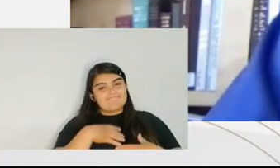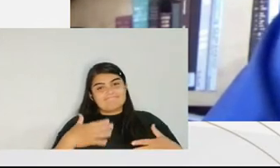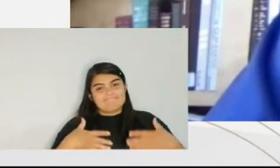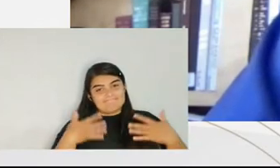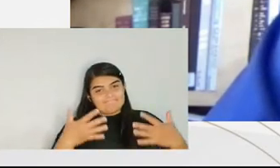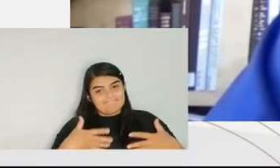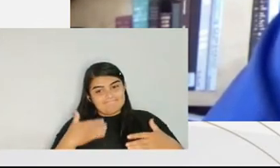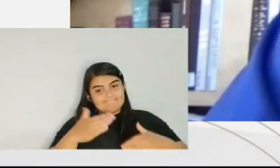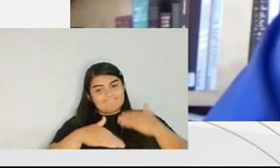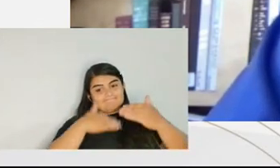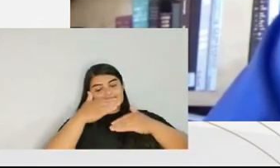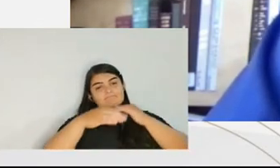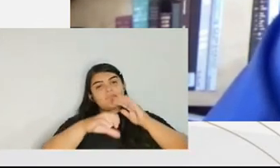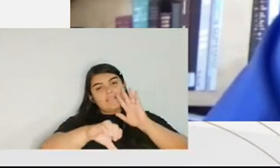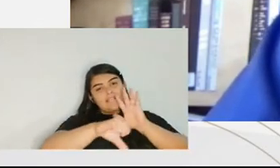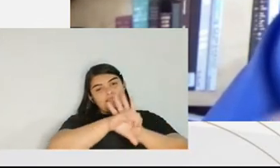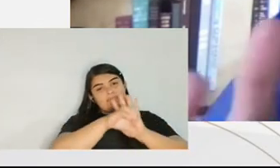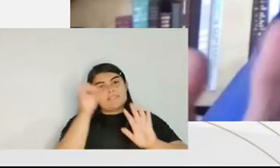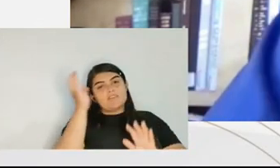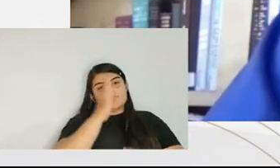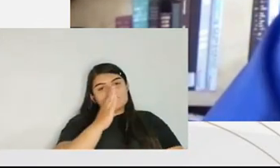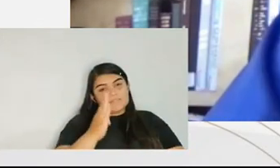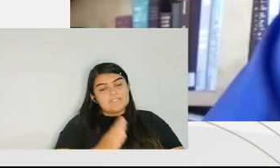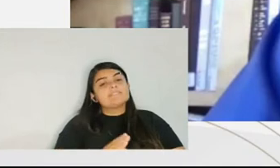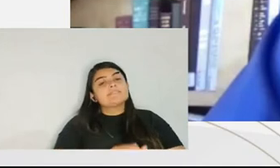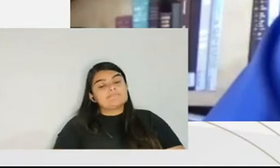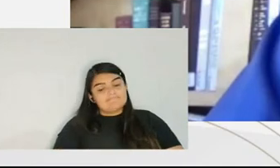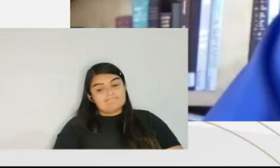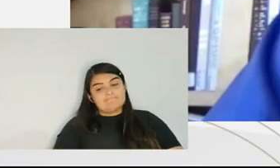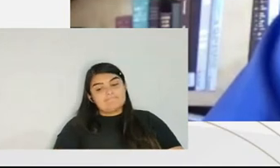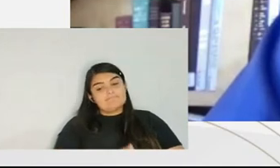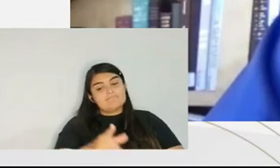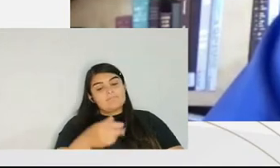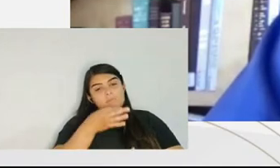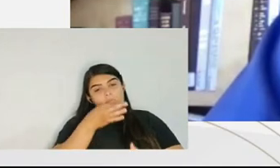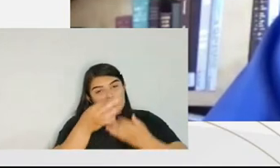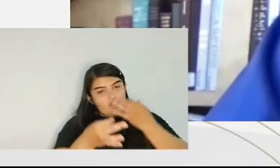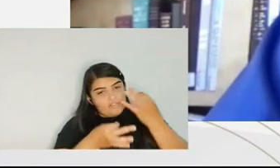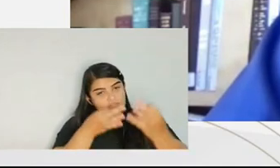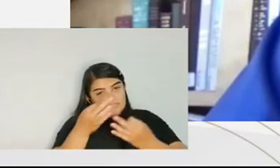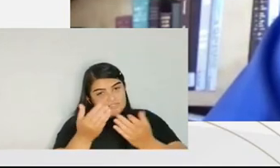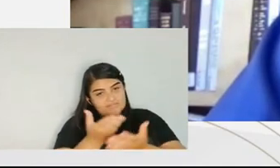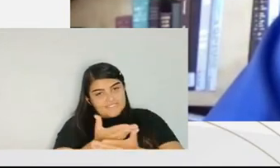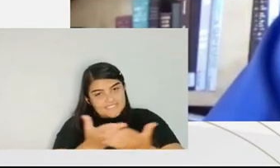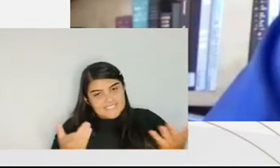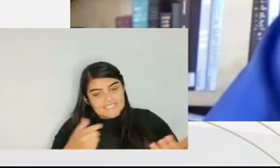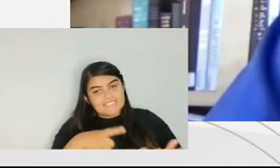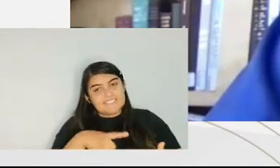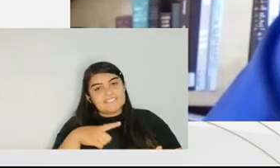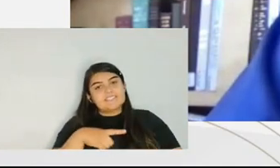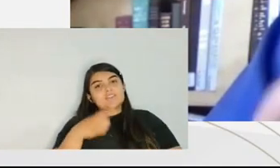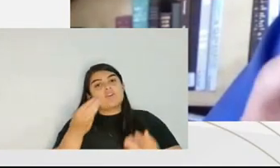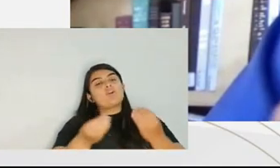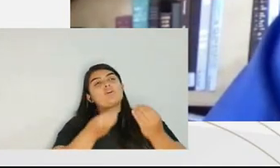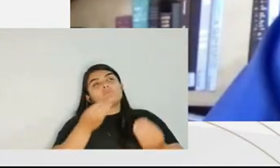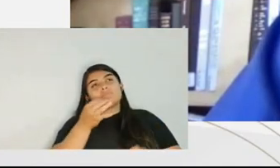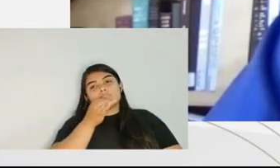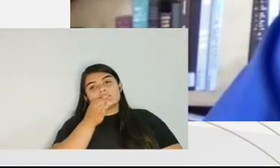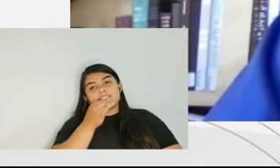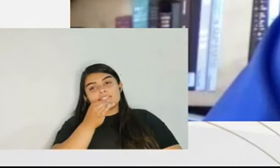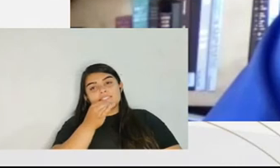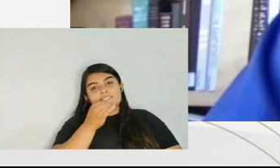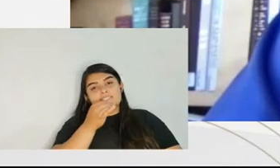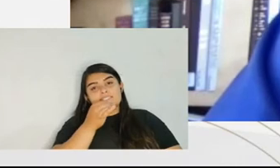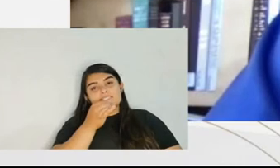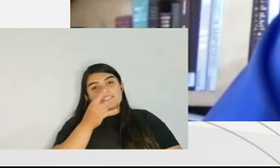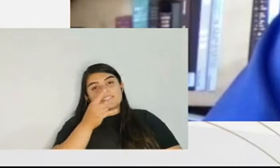kinds of arguments you're having about, for example, artificial intelligence, as Professor Salve raised, and Judge Rohirio was talking